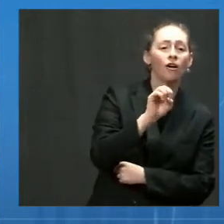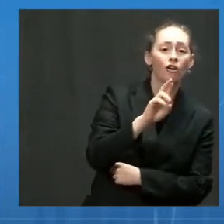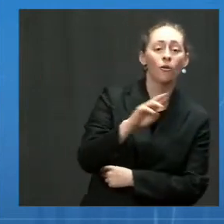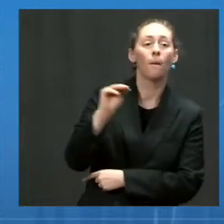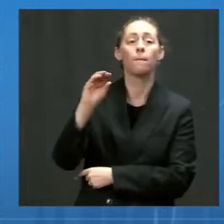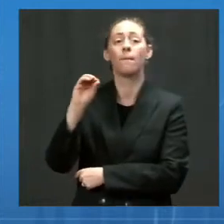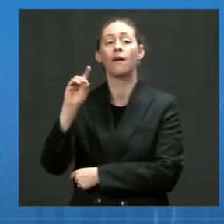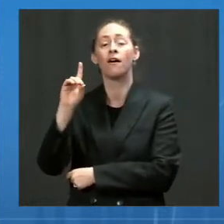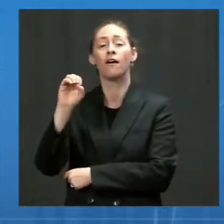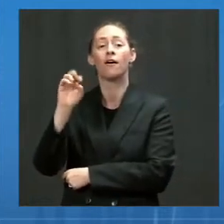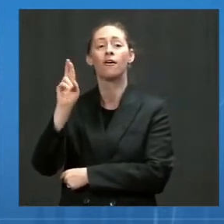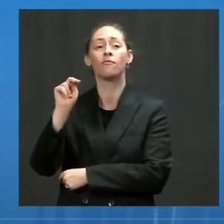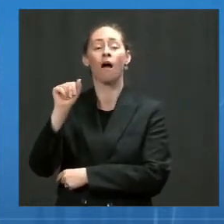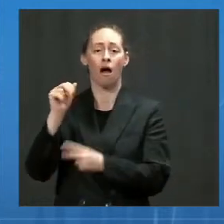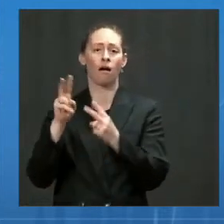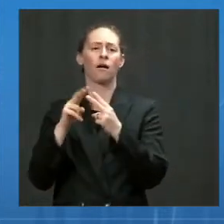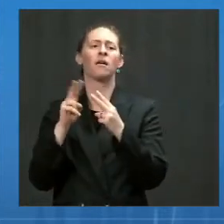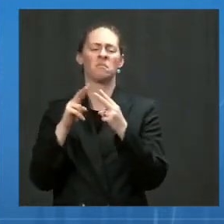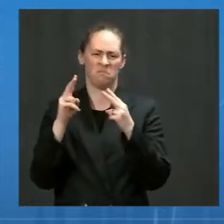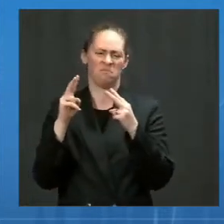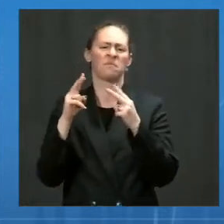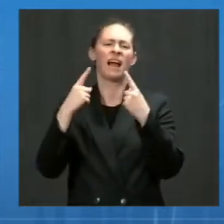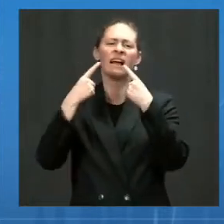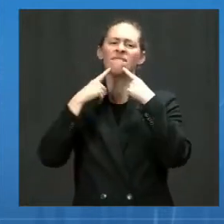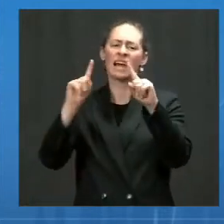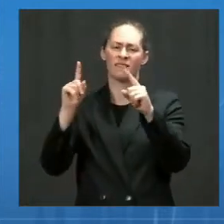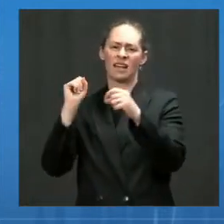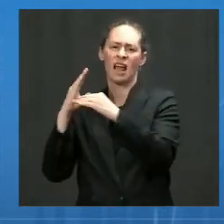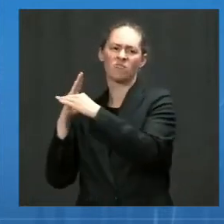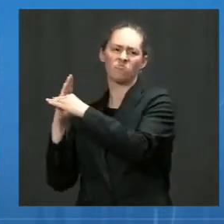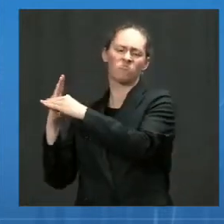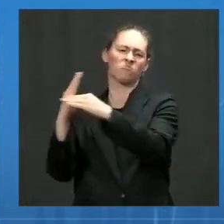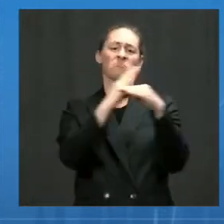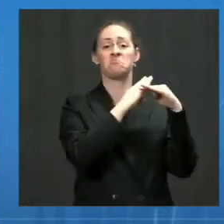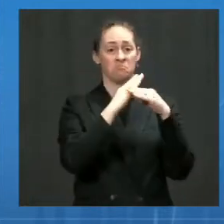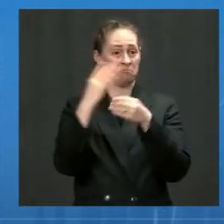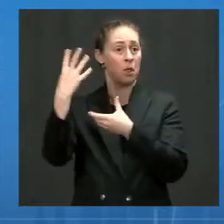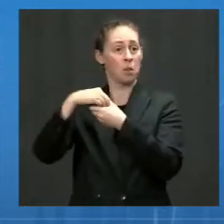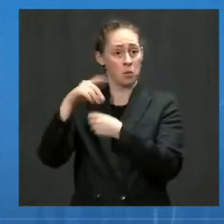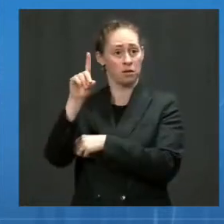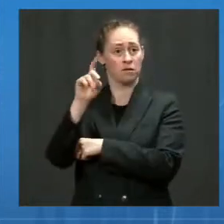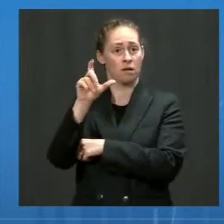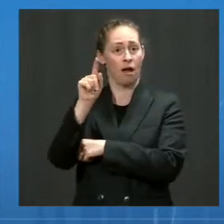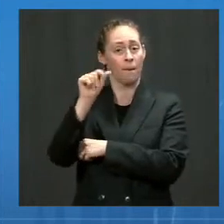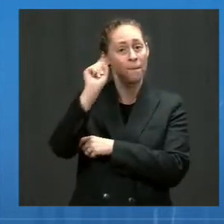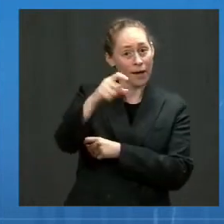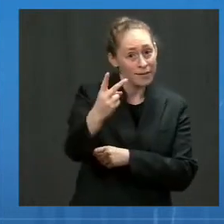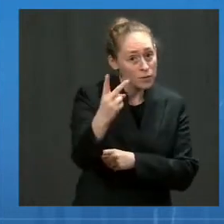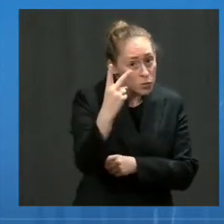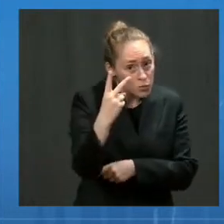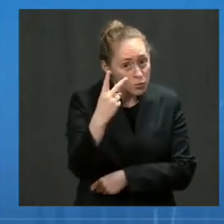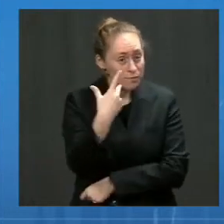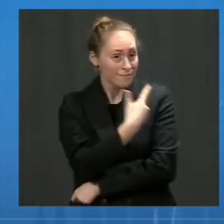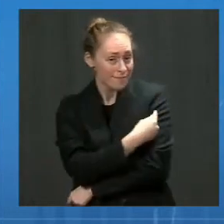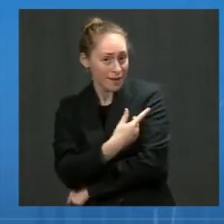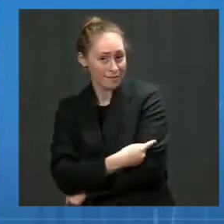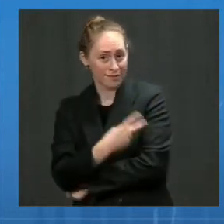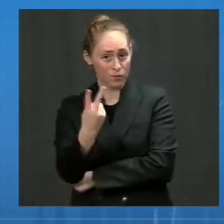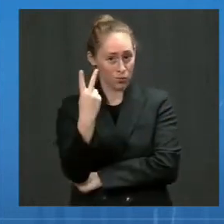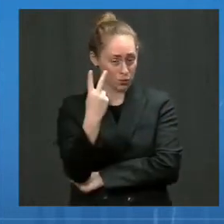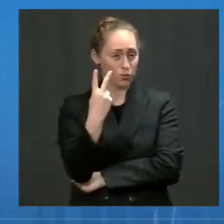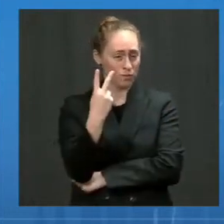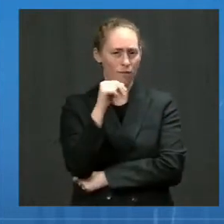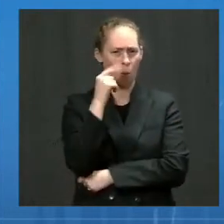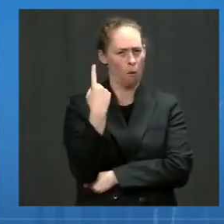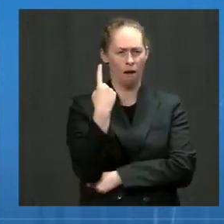when against the Delta variant, when given as two shots in a series. Both vaccines are most effective two weeks